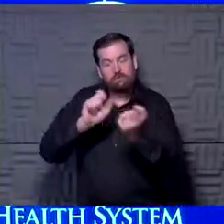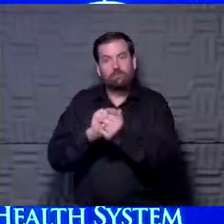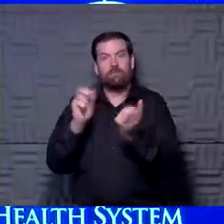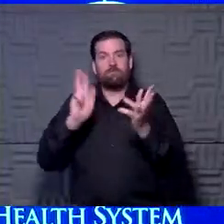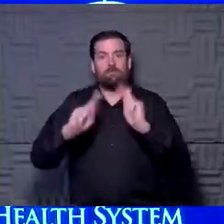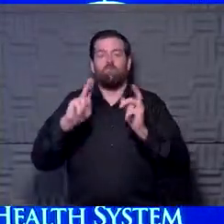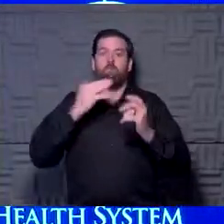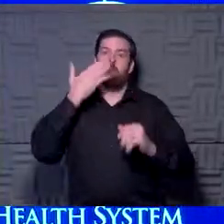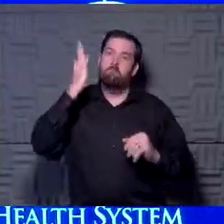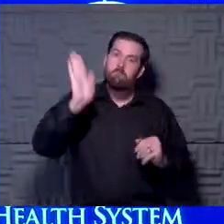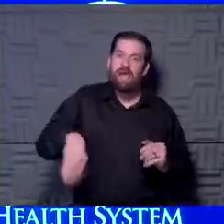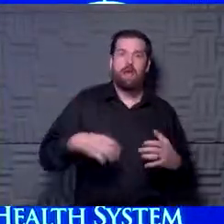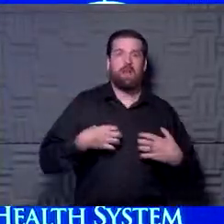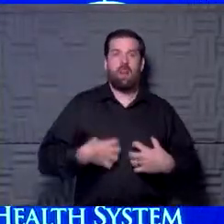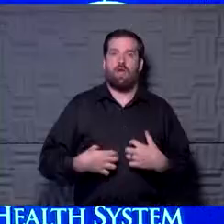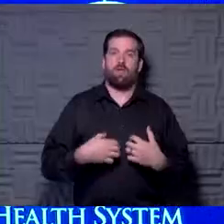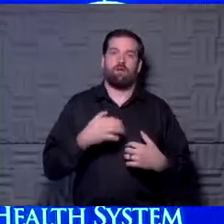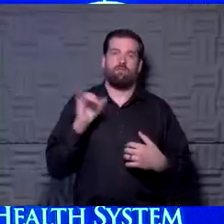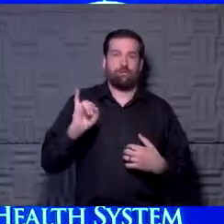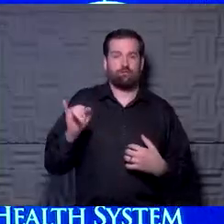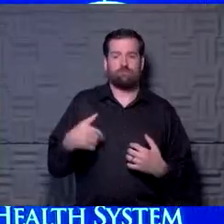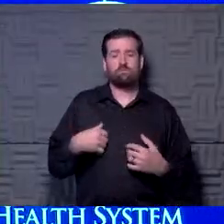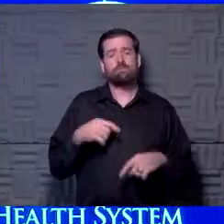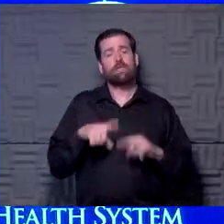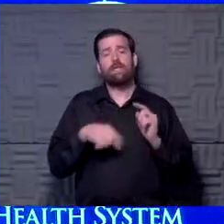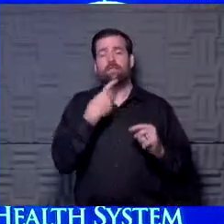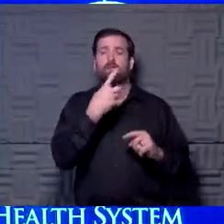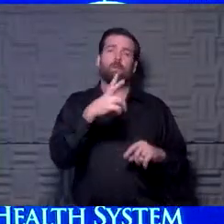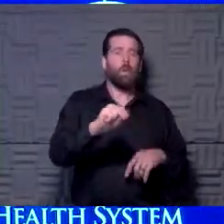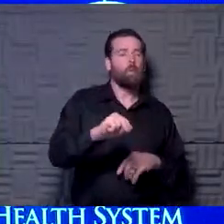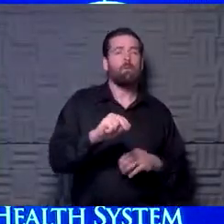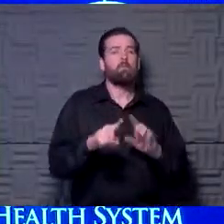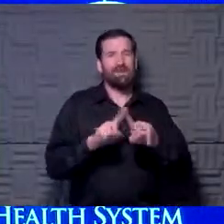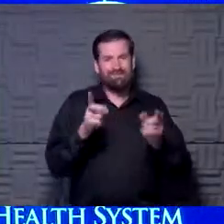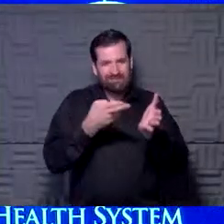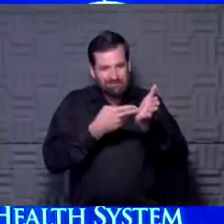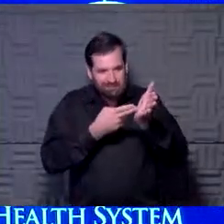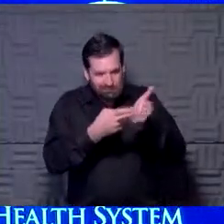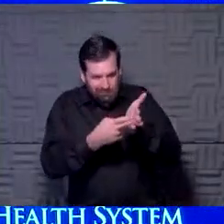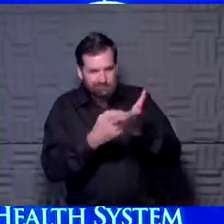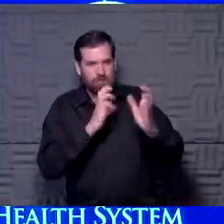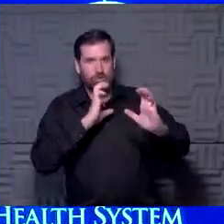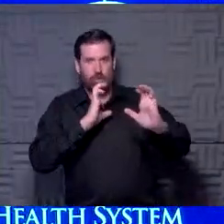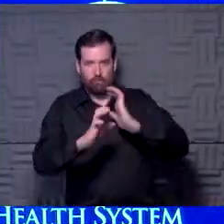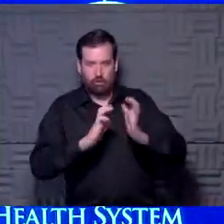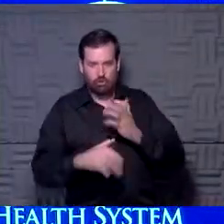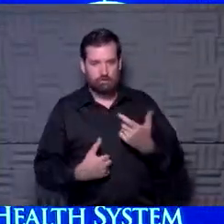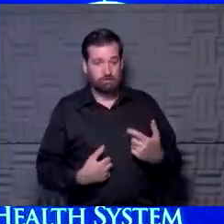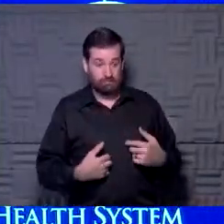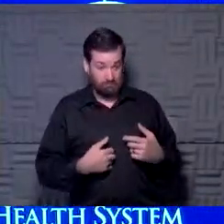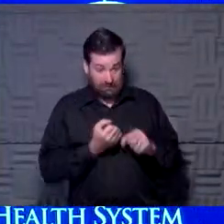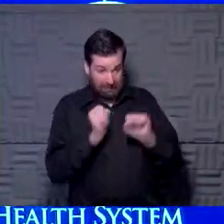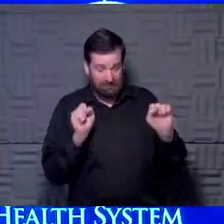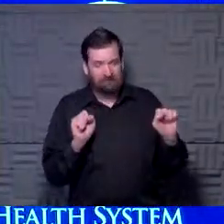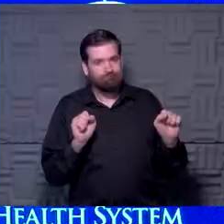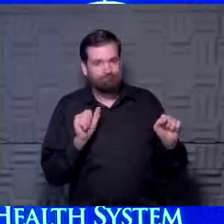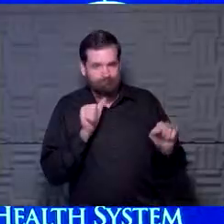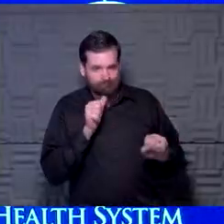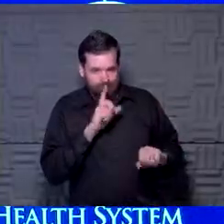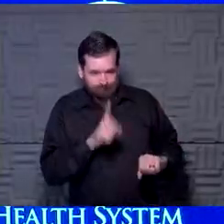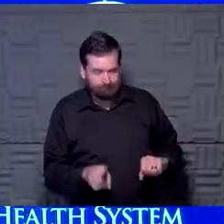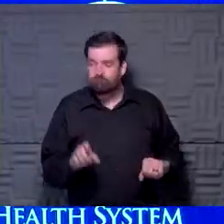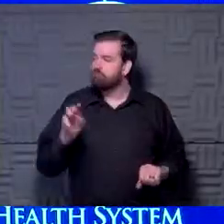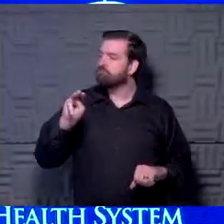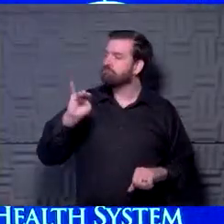so we don't tell you not to do it. We just have to be, have an honest conversation and say, I don't know if it's safe. So Mike,